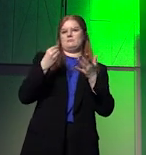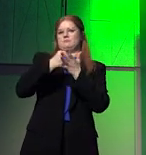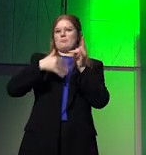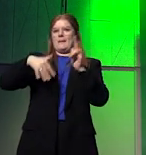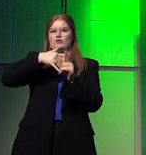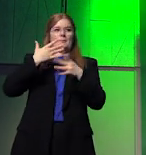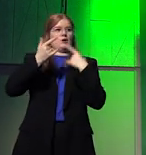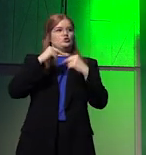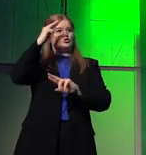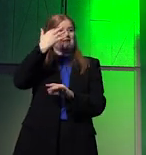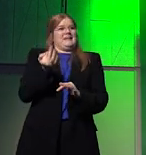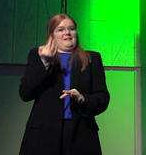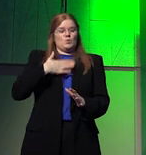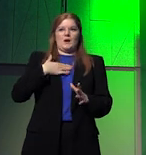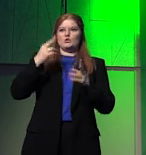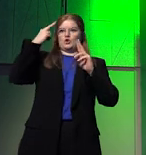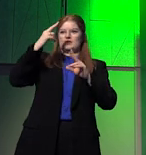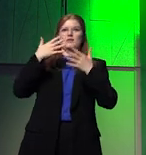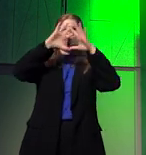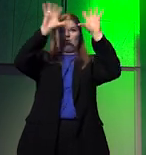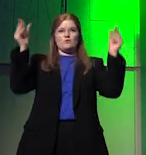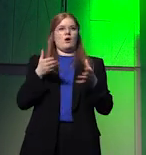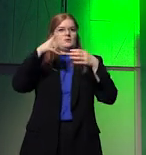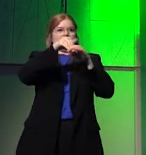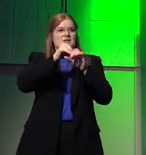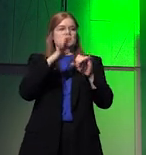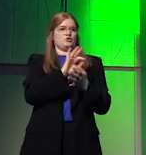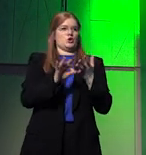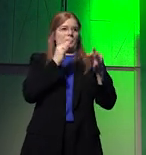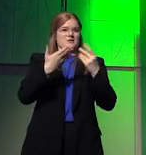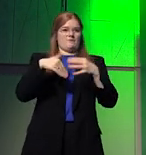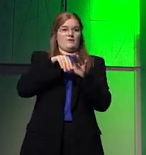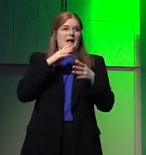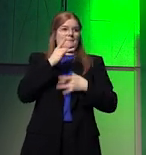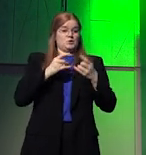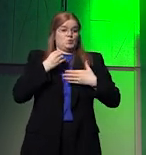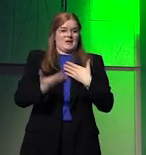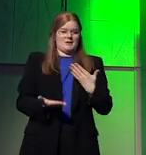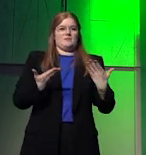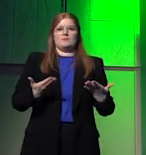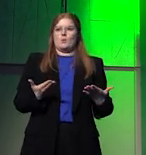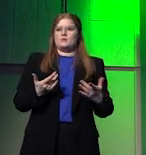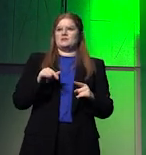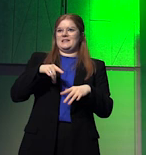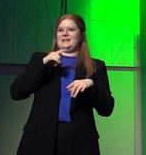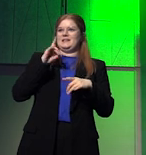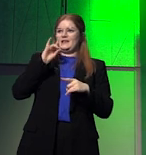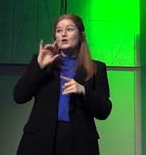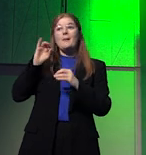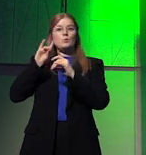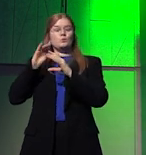if we want to understand also the wider sort of geopolitics at play today, which we hear of